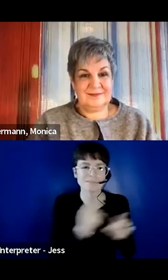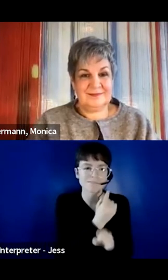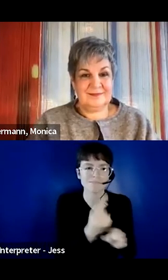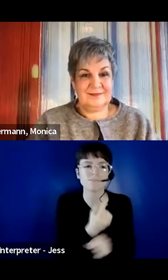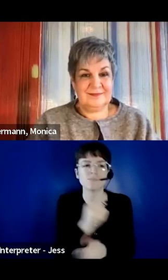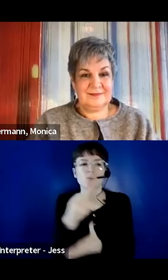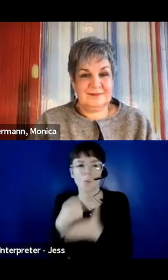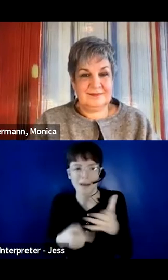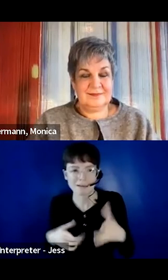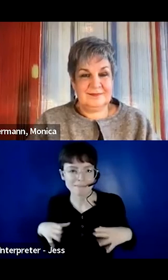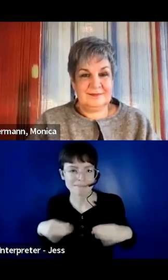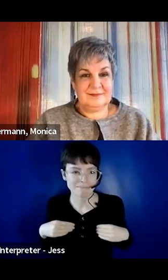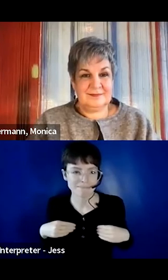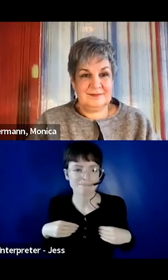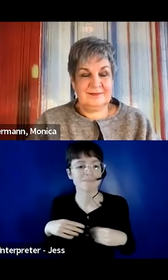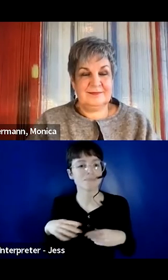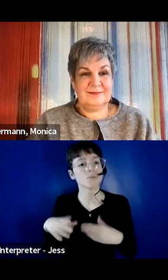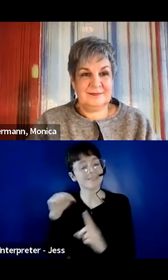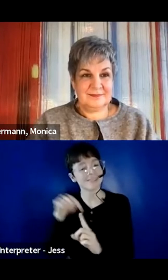opportunities for learning and growth.